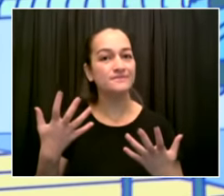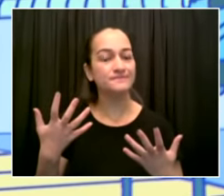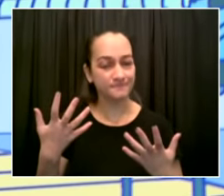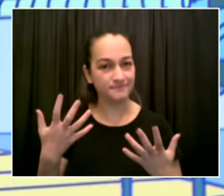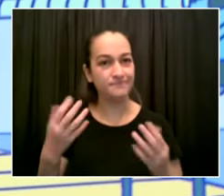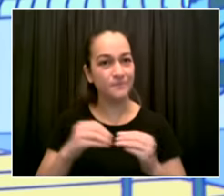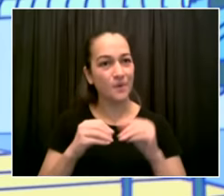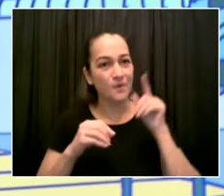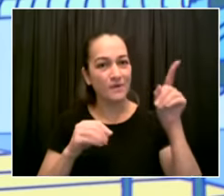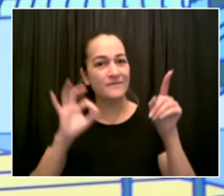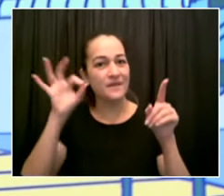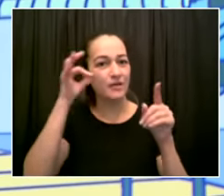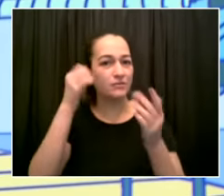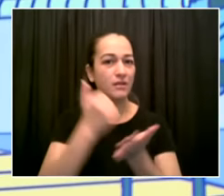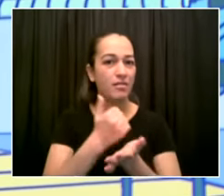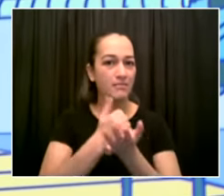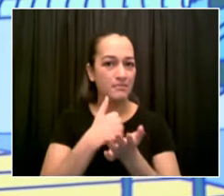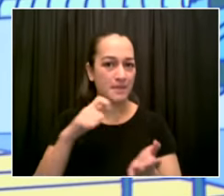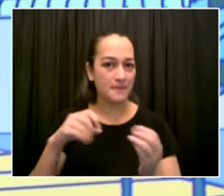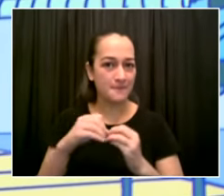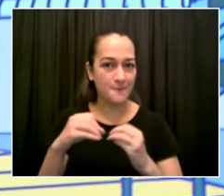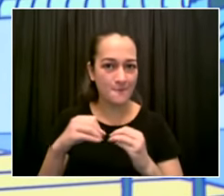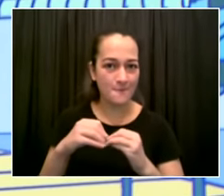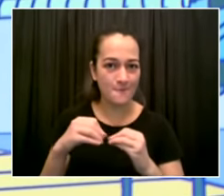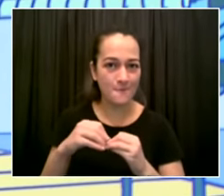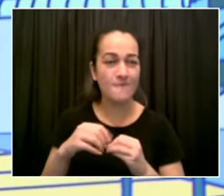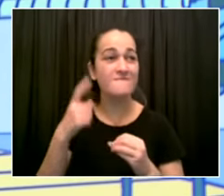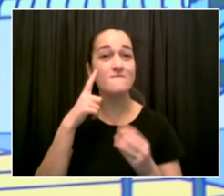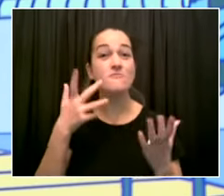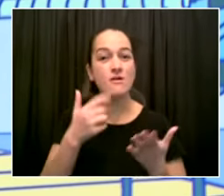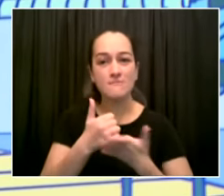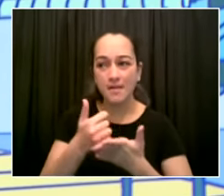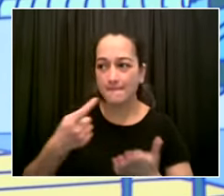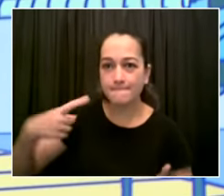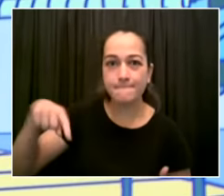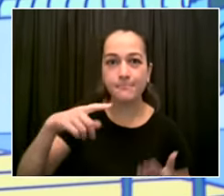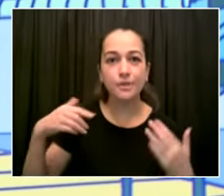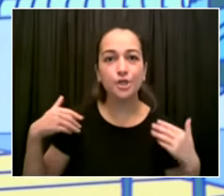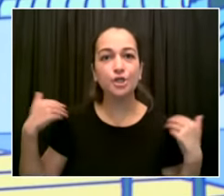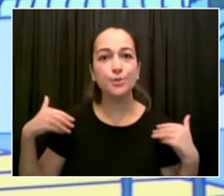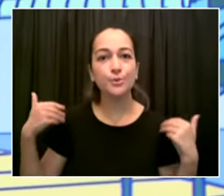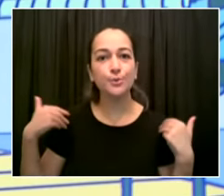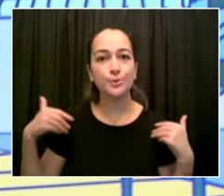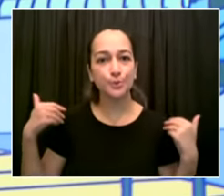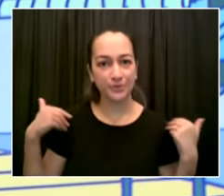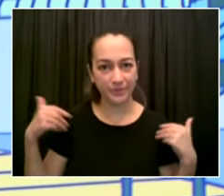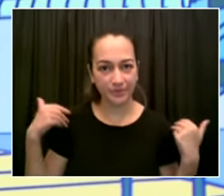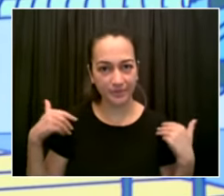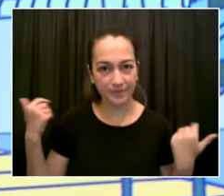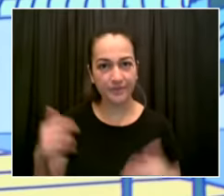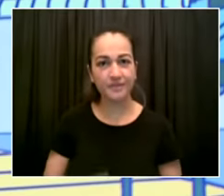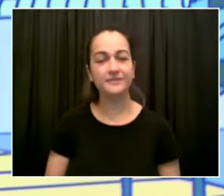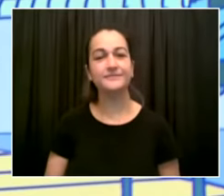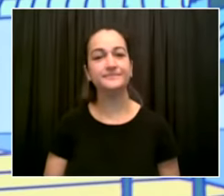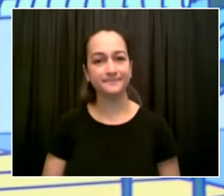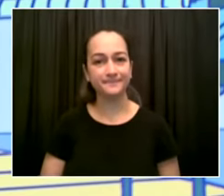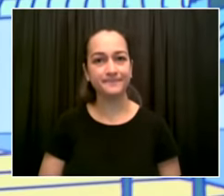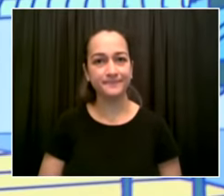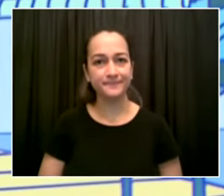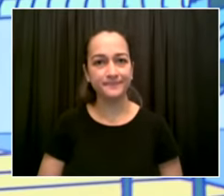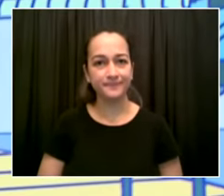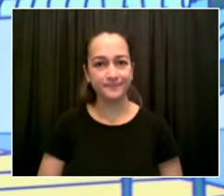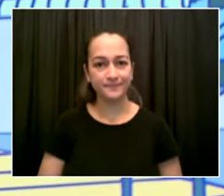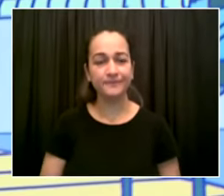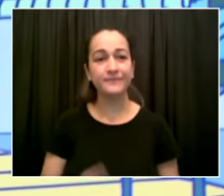11 year olds this is the game changer we really need and i'm speaking as a parent federal government needs to move heaven and earth this should be the number